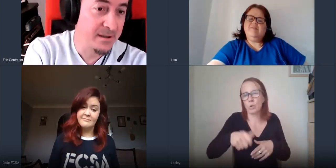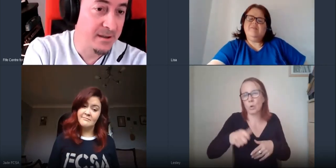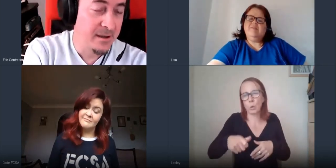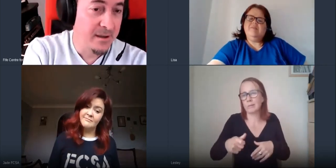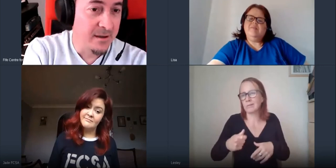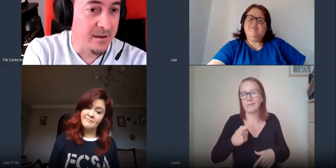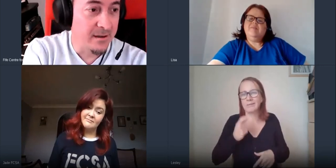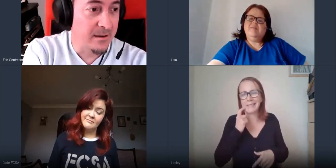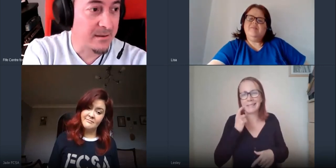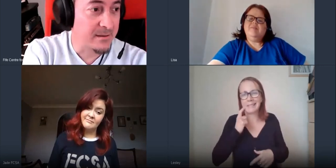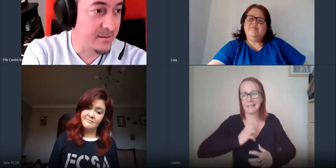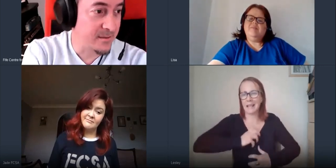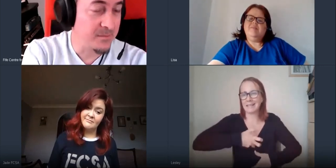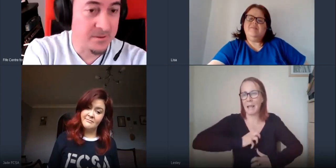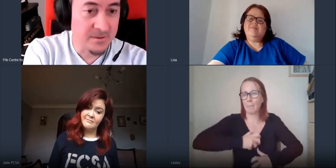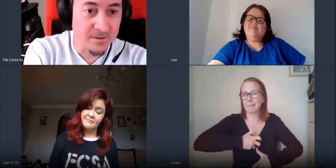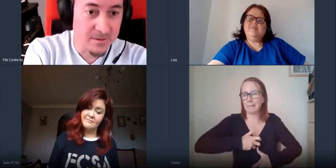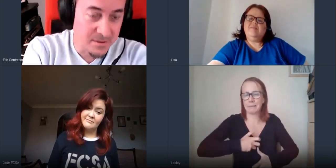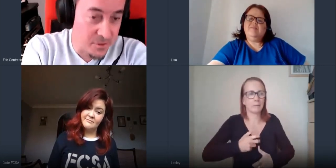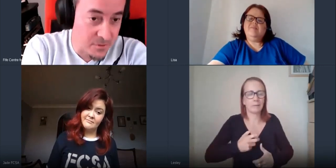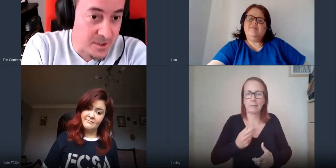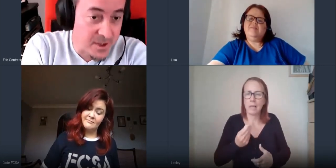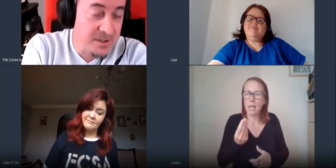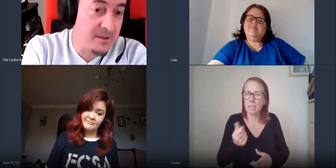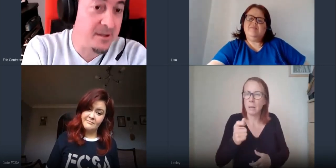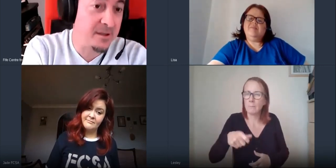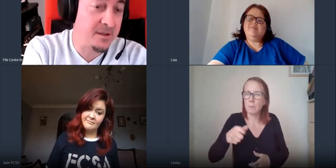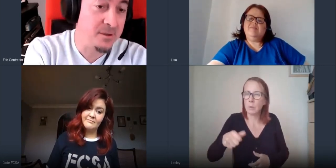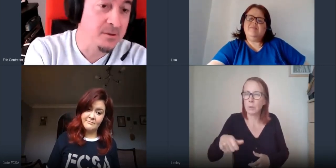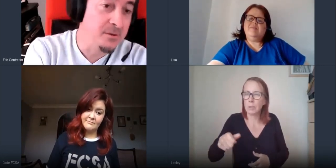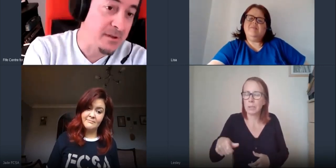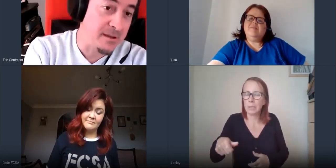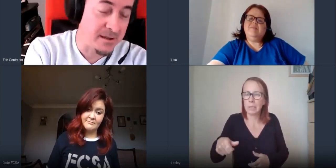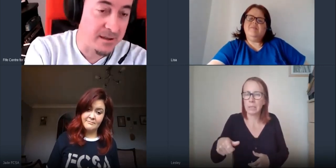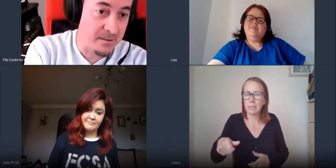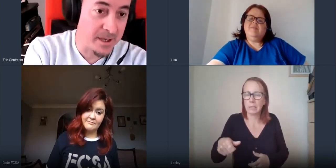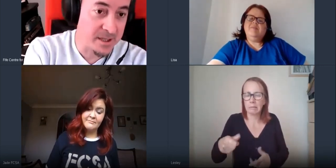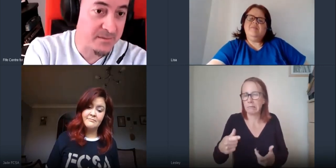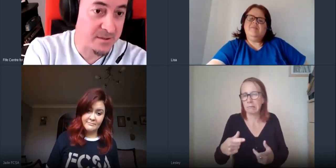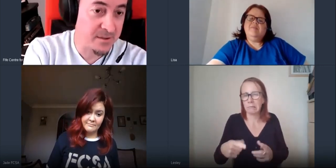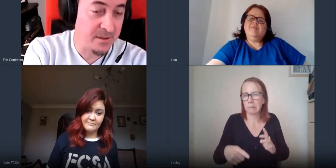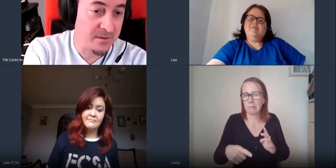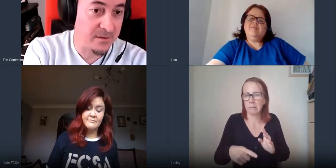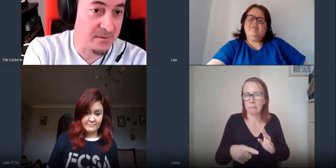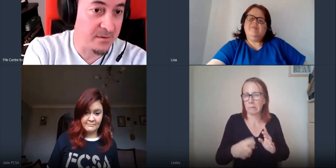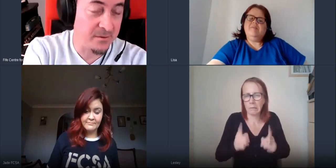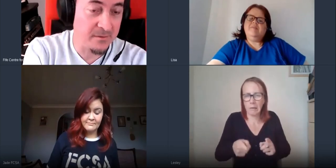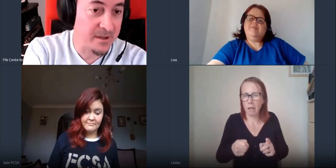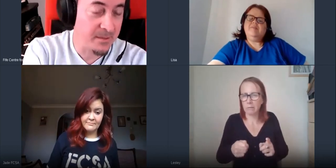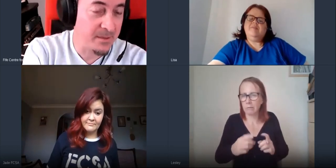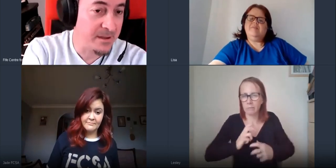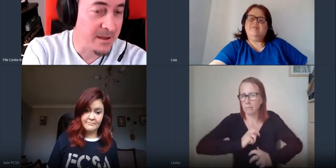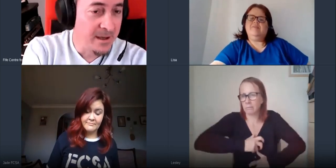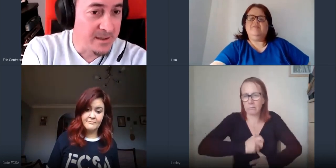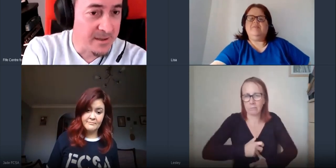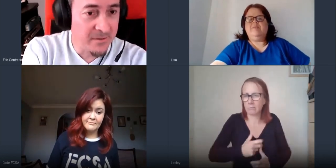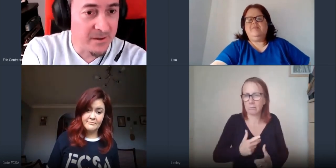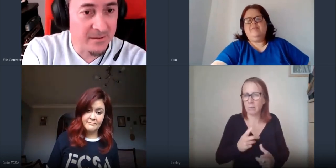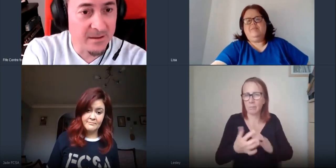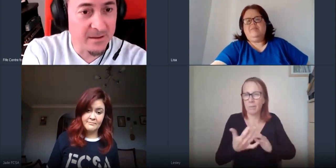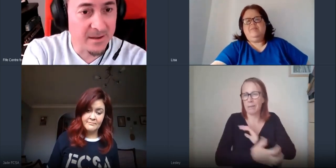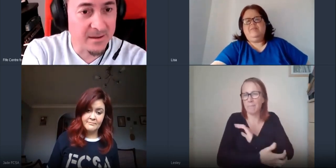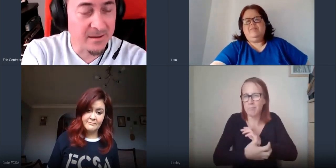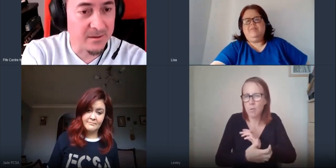uh like some some students are at this advantage and we know it impacts their study or you know the time and is anything